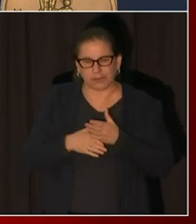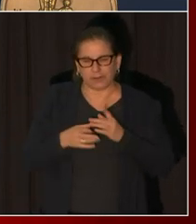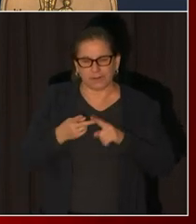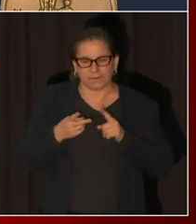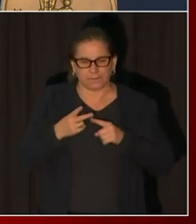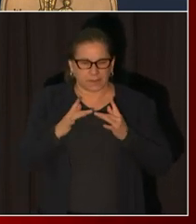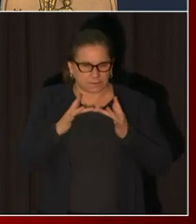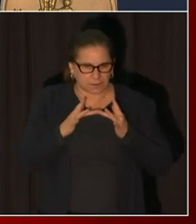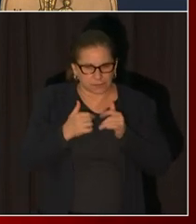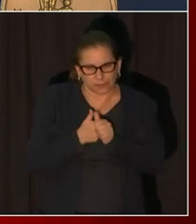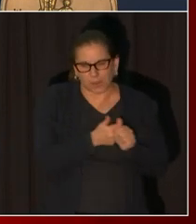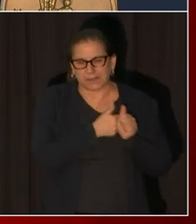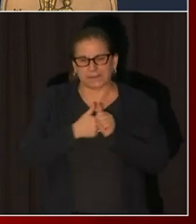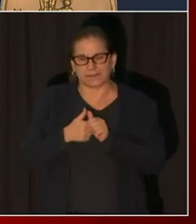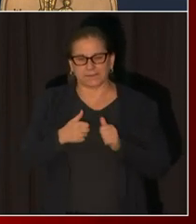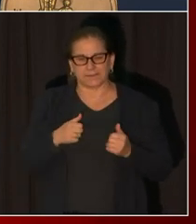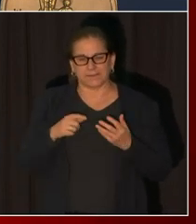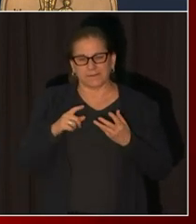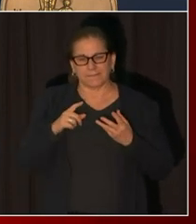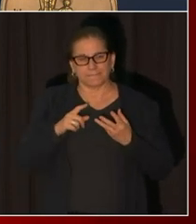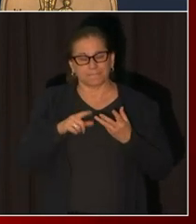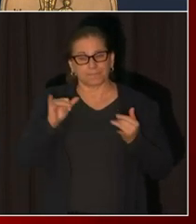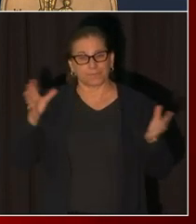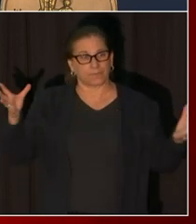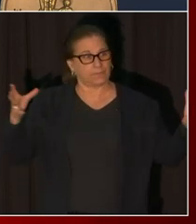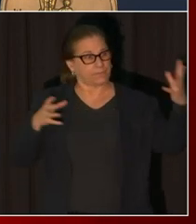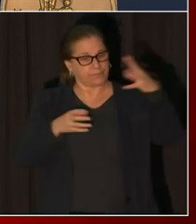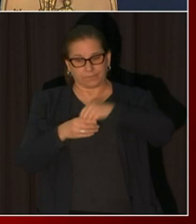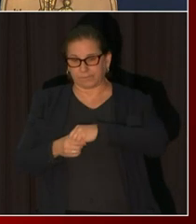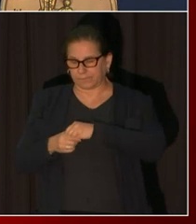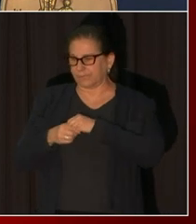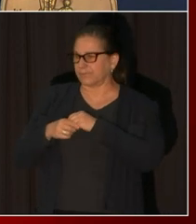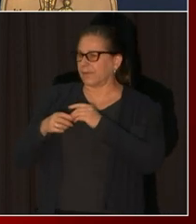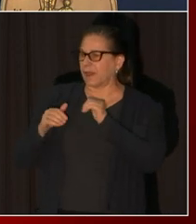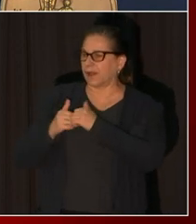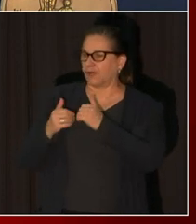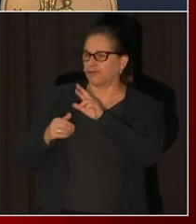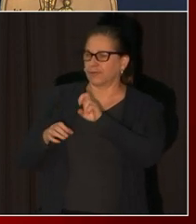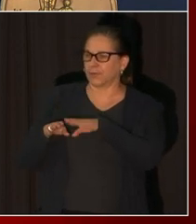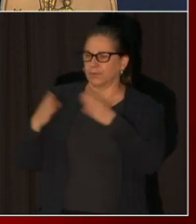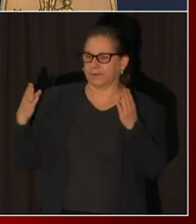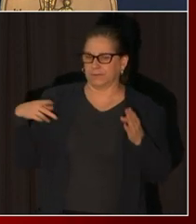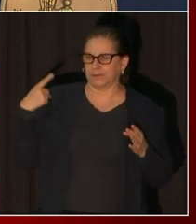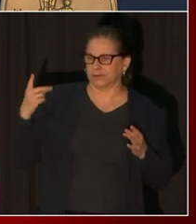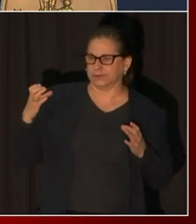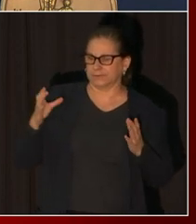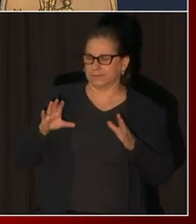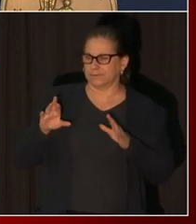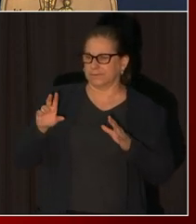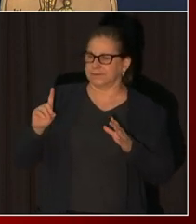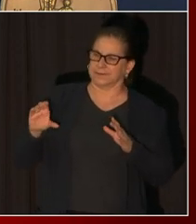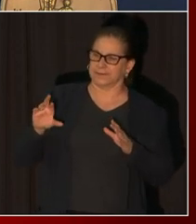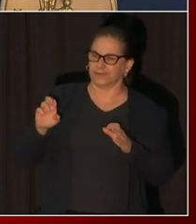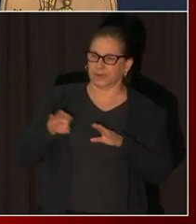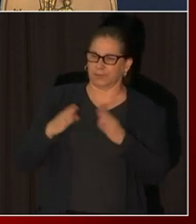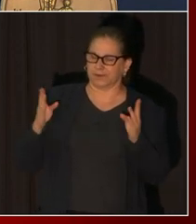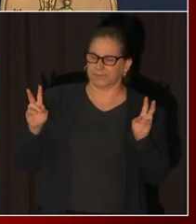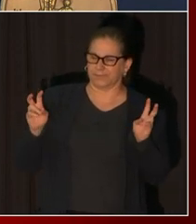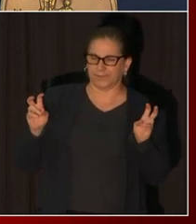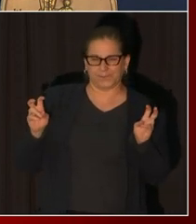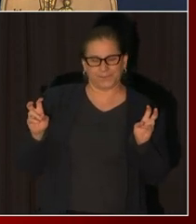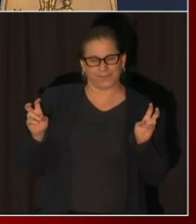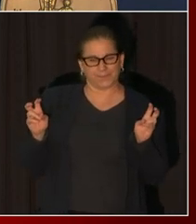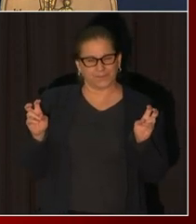also want to mention on that we are continuing to share information information around the use of masks and face